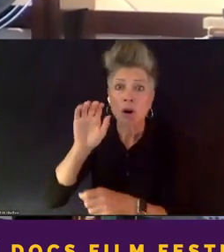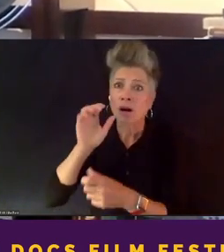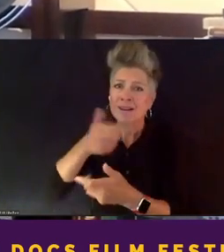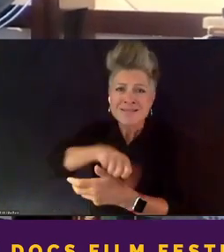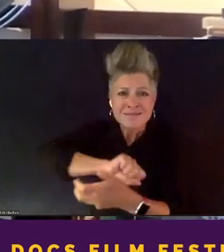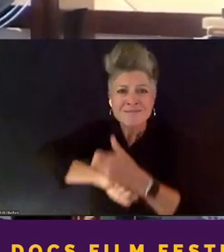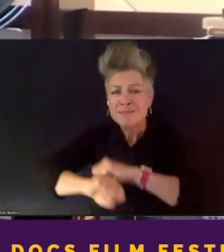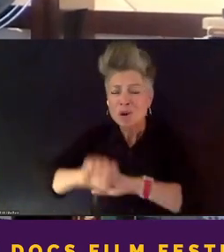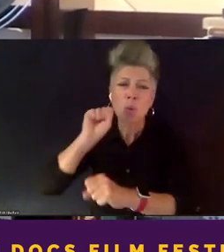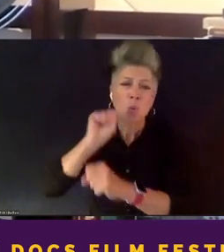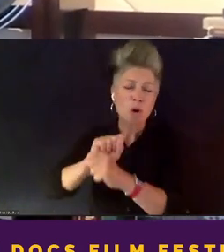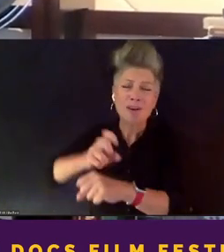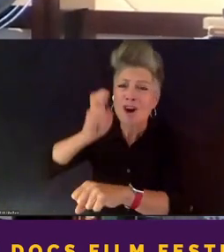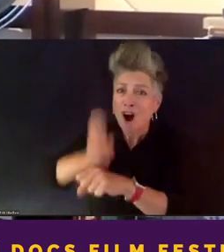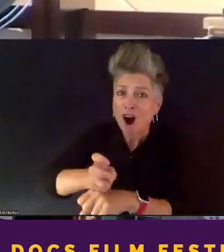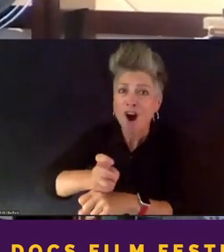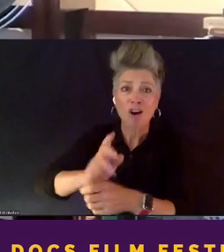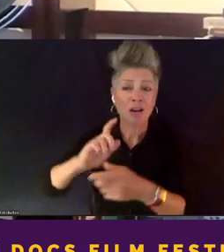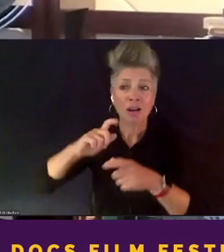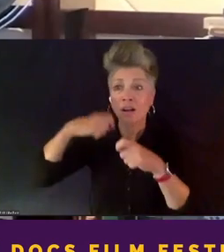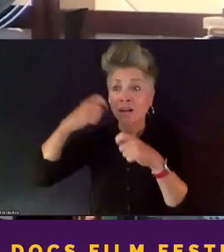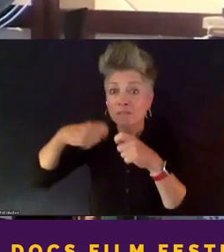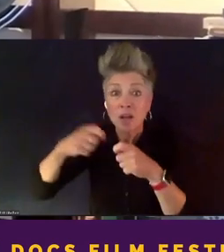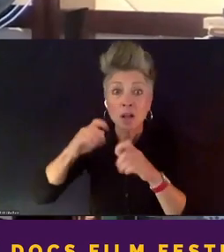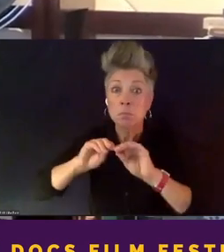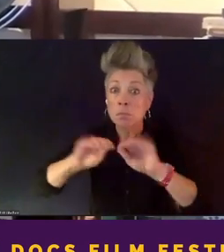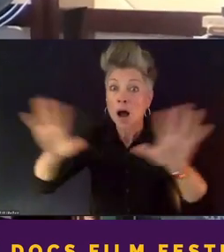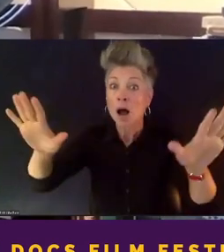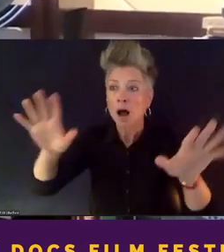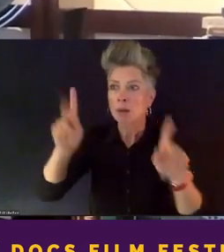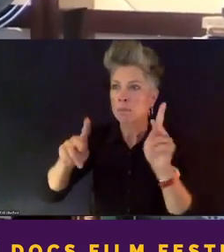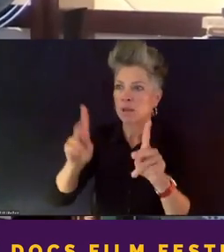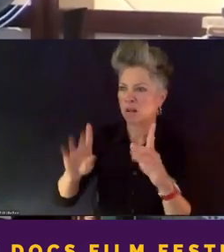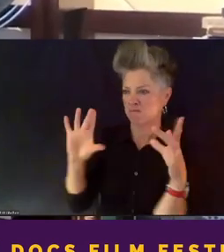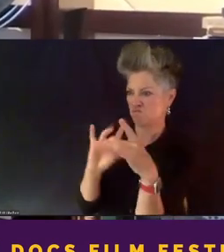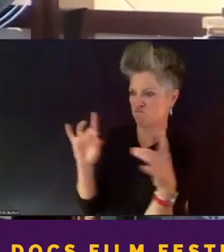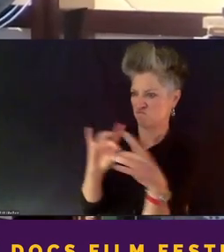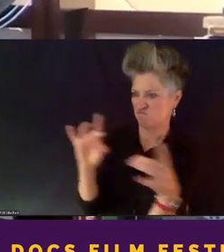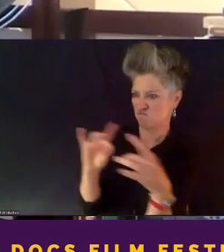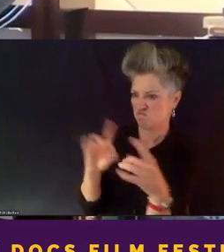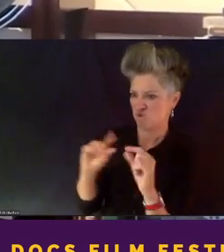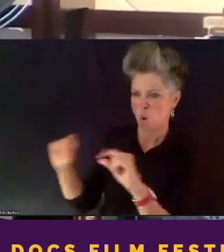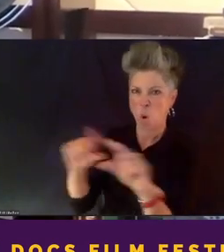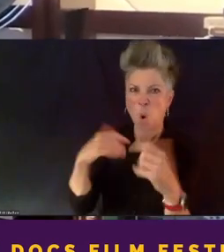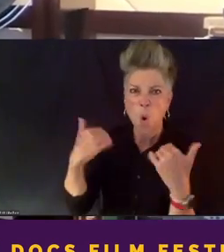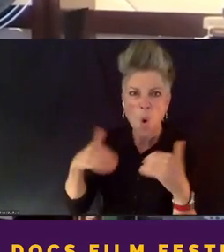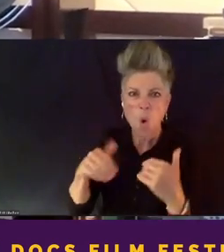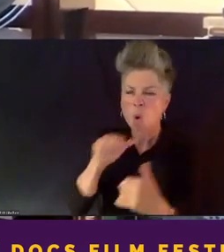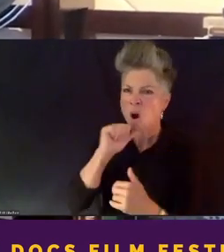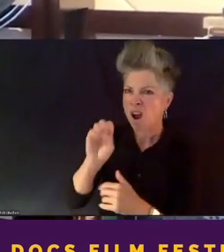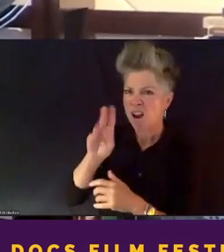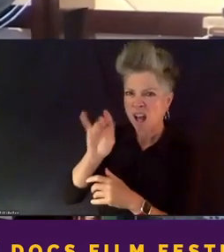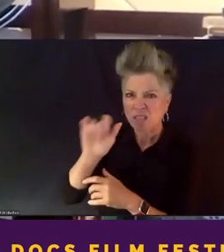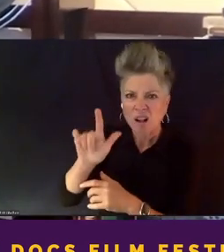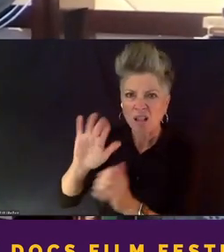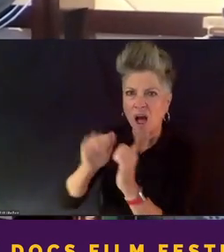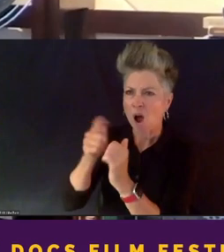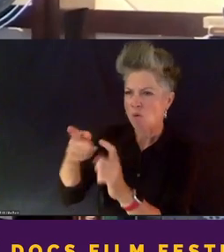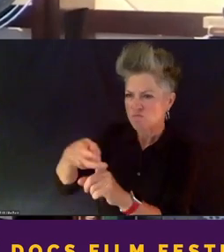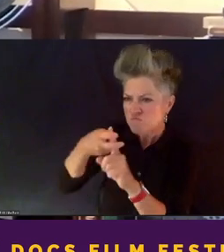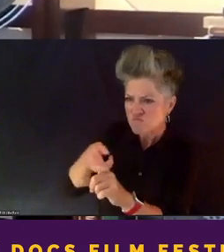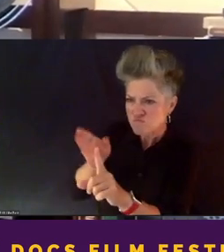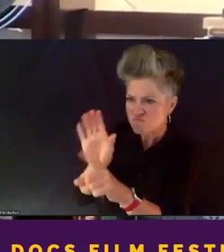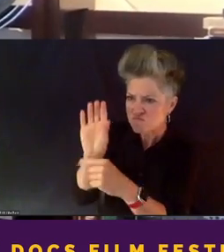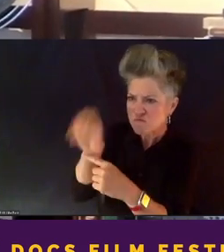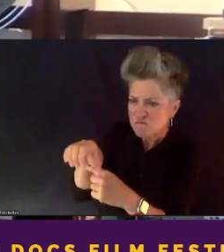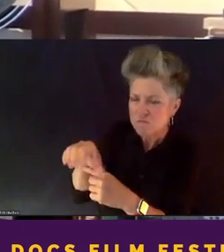film and all anybody can talk about is, you know, how you unethically obtained that interview or how you didn't get this perspective or